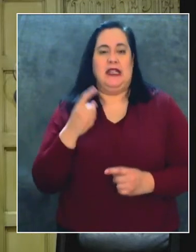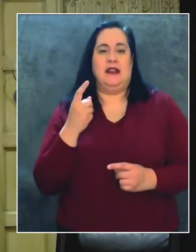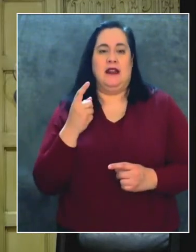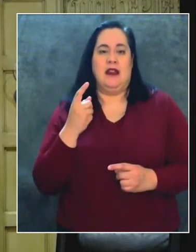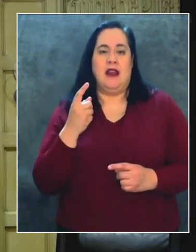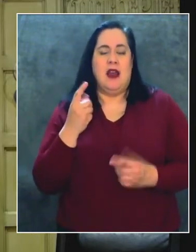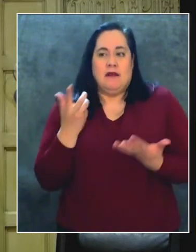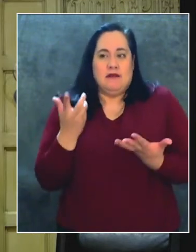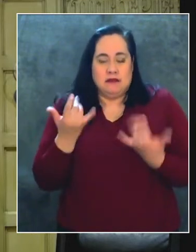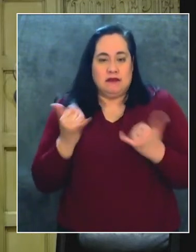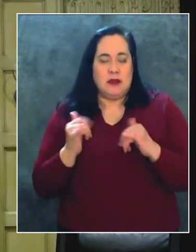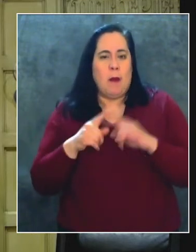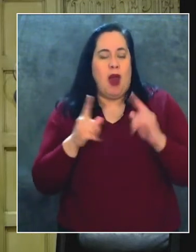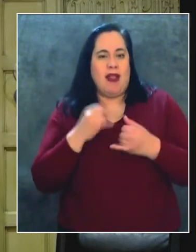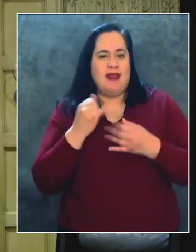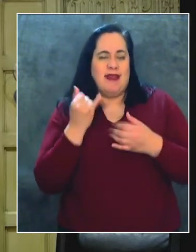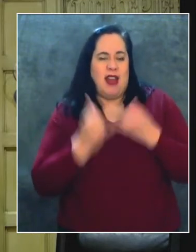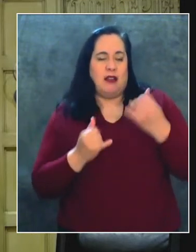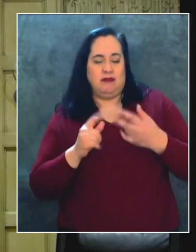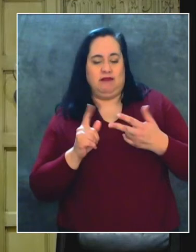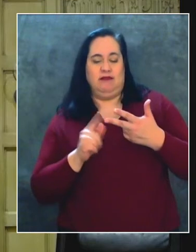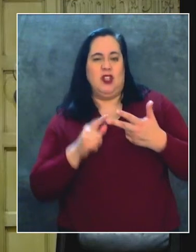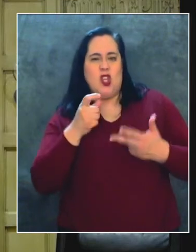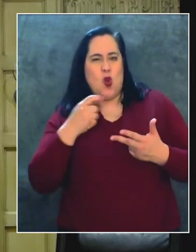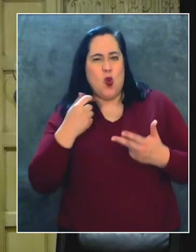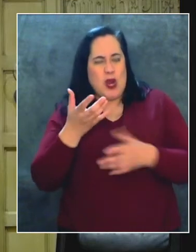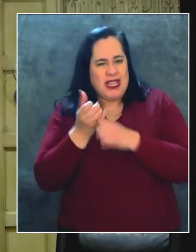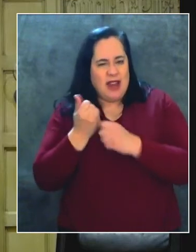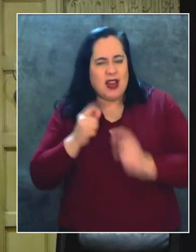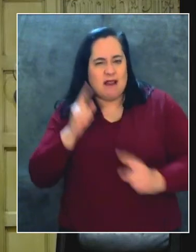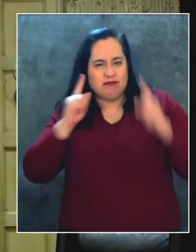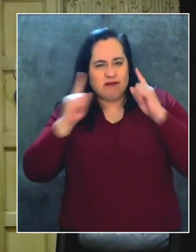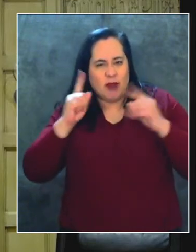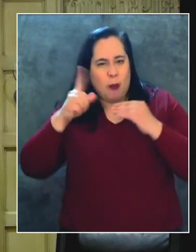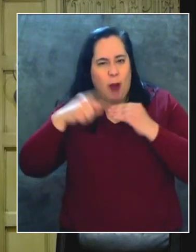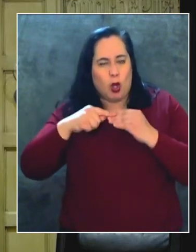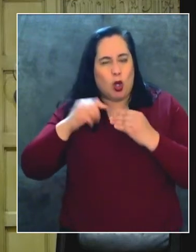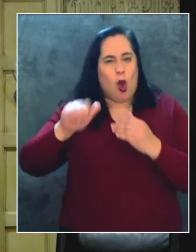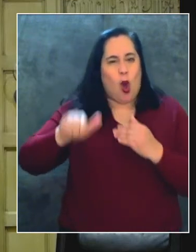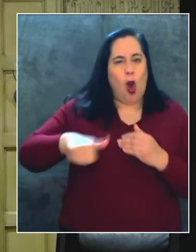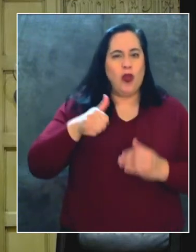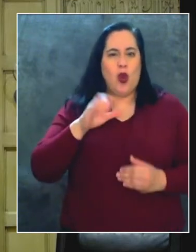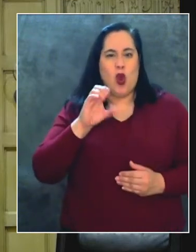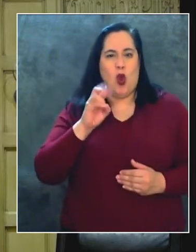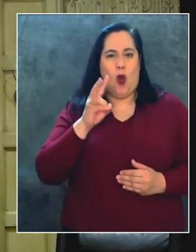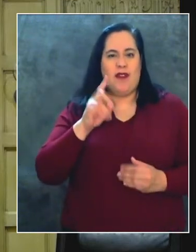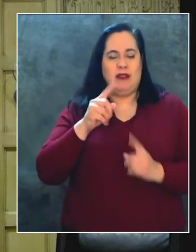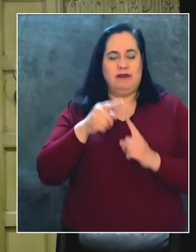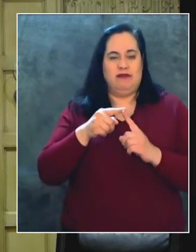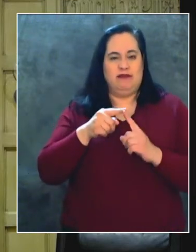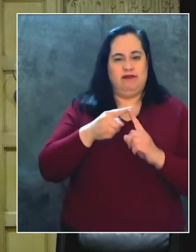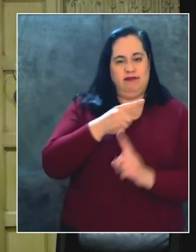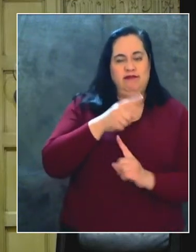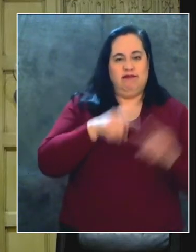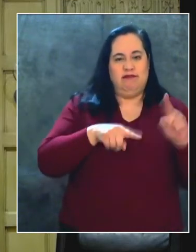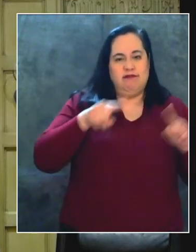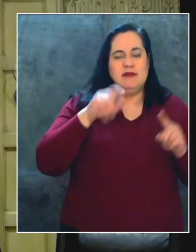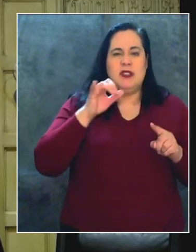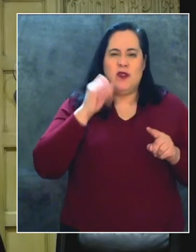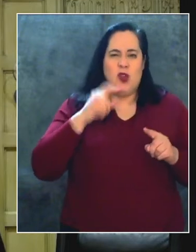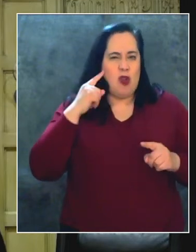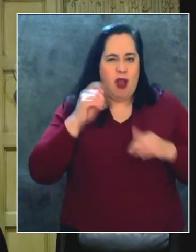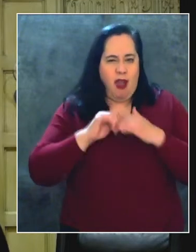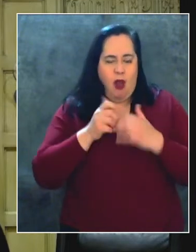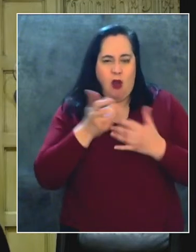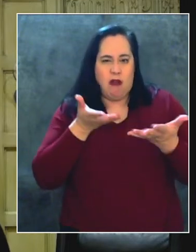And then finally, have you received any word regarding the COVID variant in Los Angeles? Sure. Have you ever tried to work